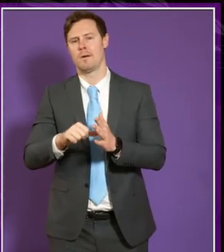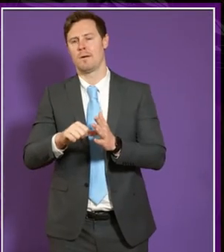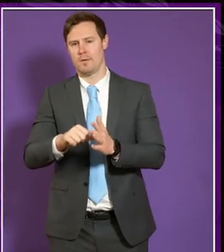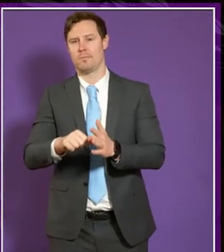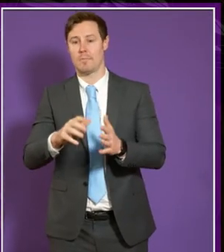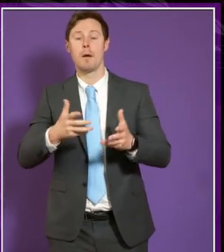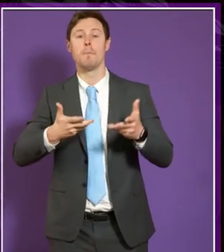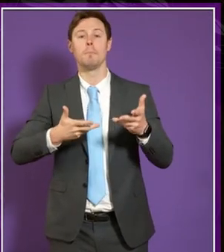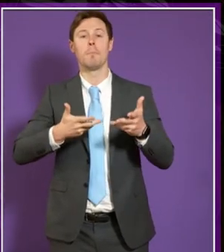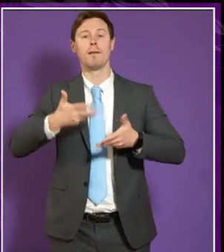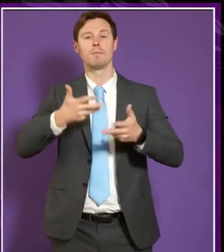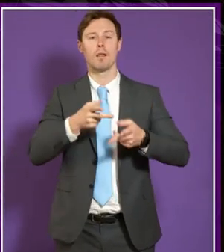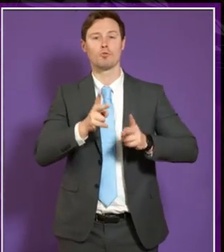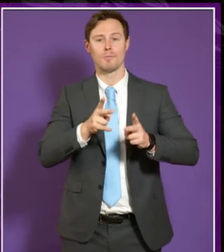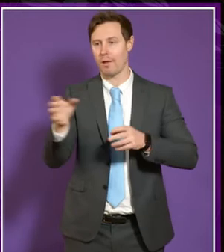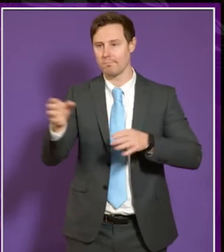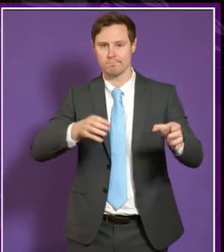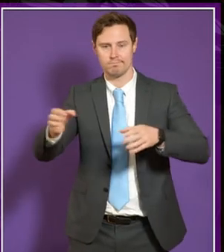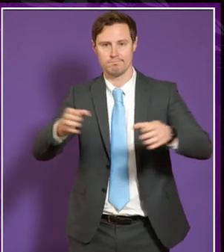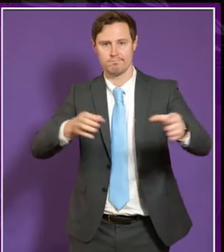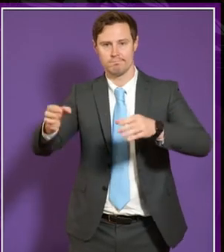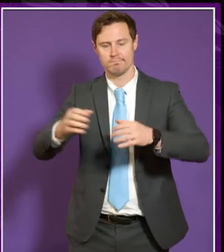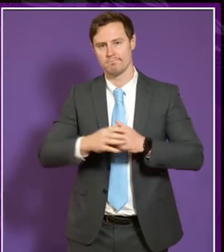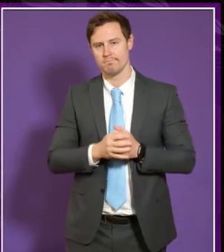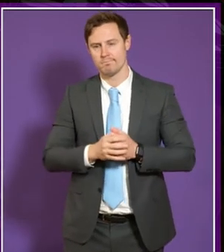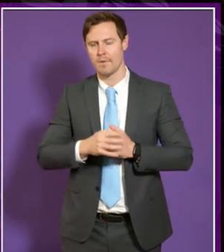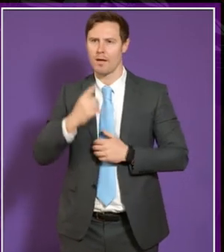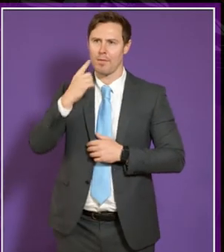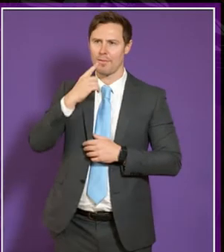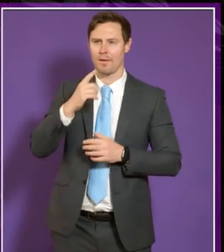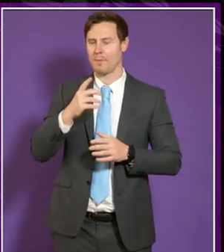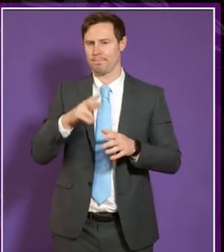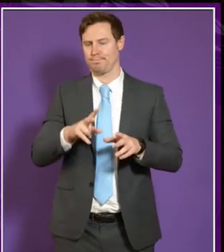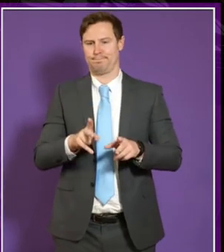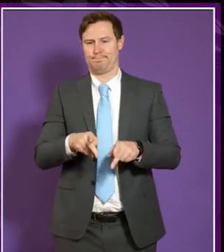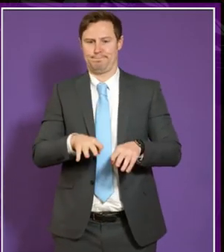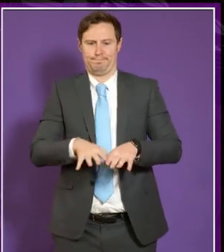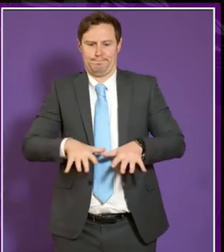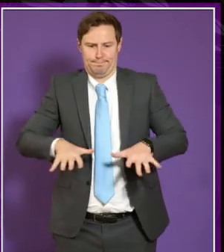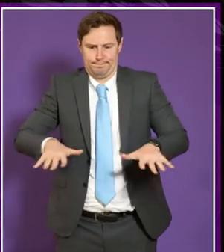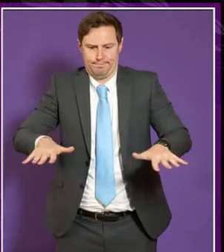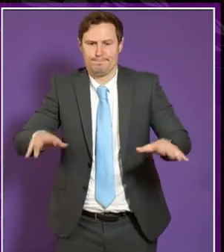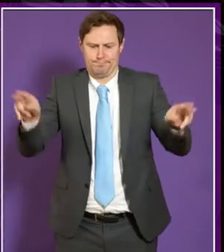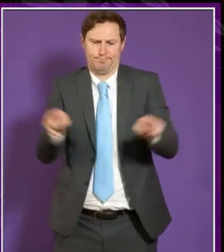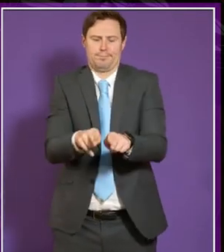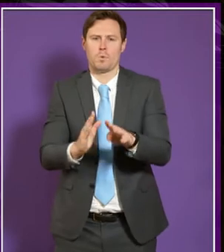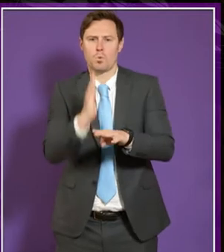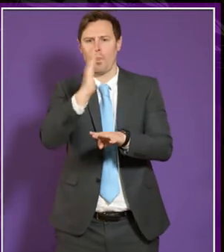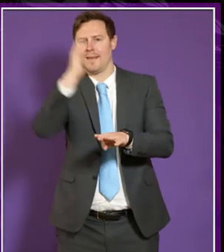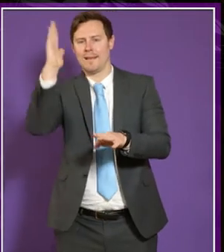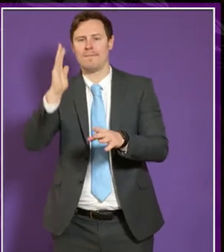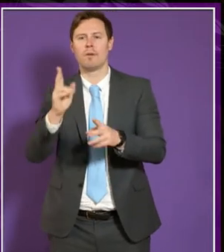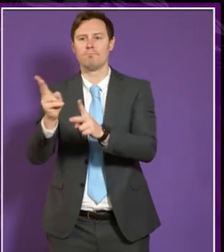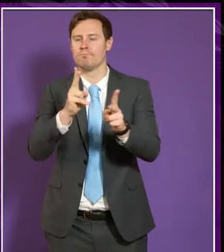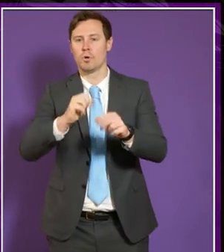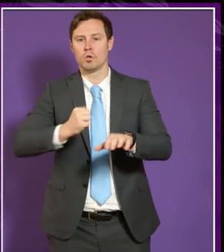to bsl interpreters there's i think they we describe it as a dearth of interpreters in the northeast of scotland and that